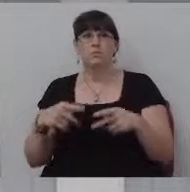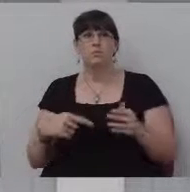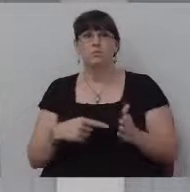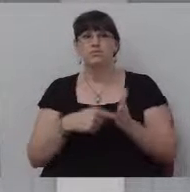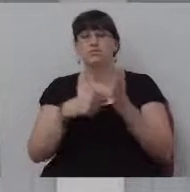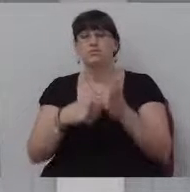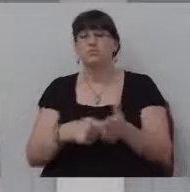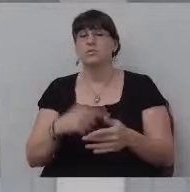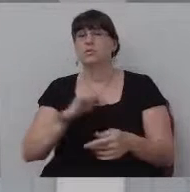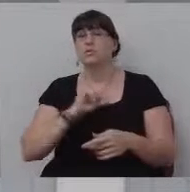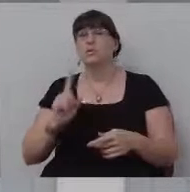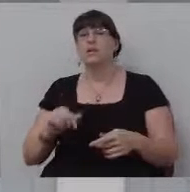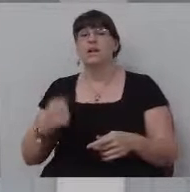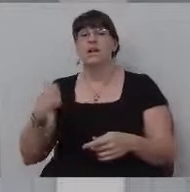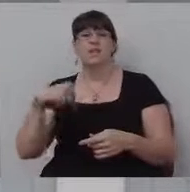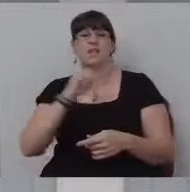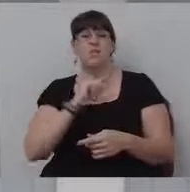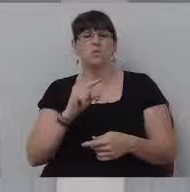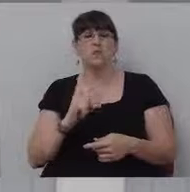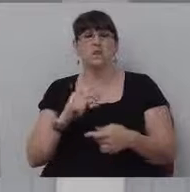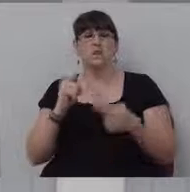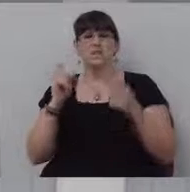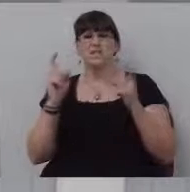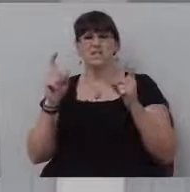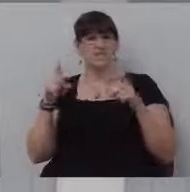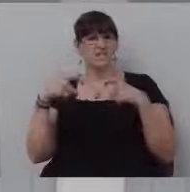we do something that is offensive to God.